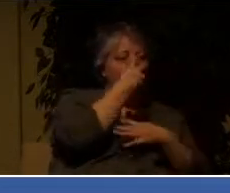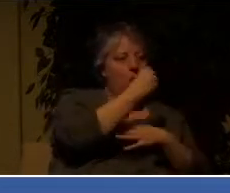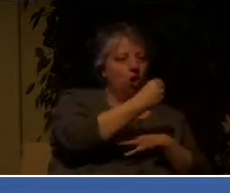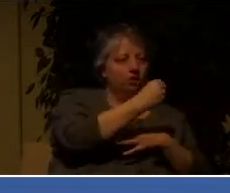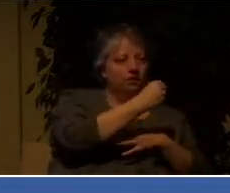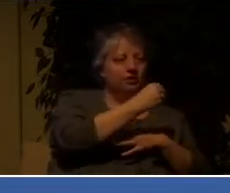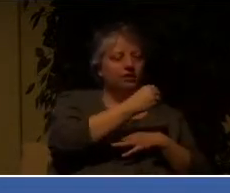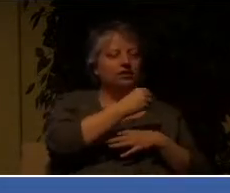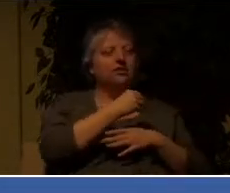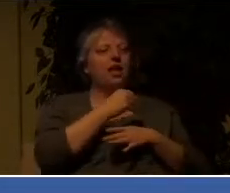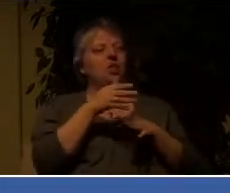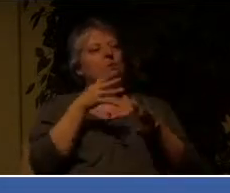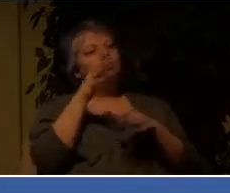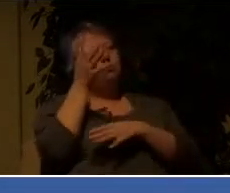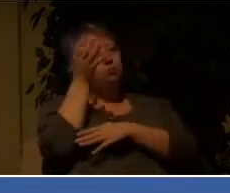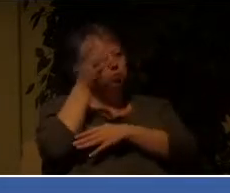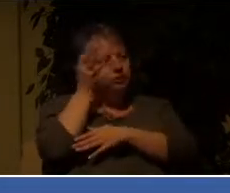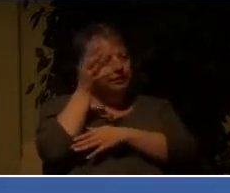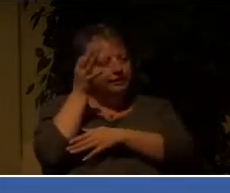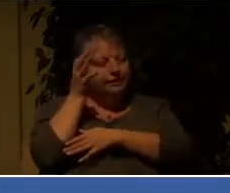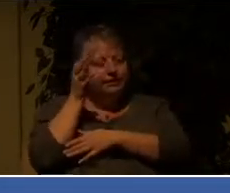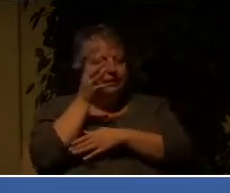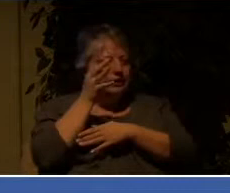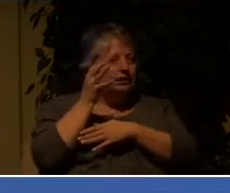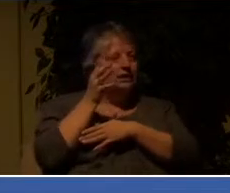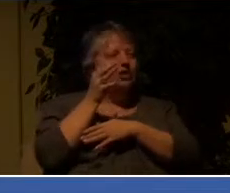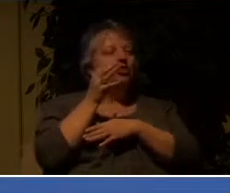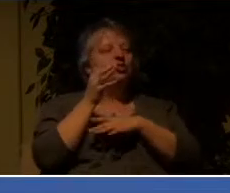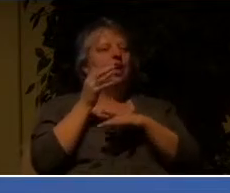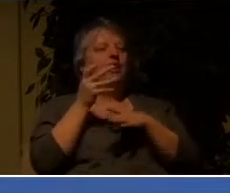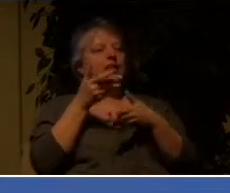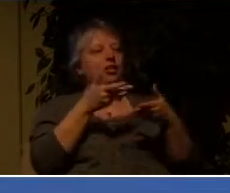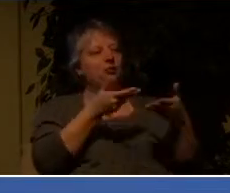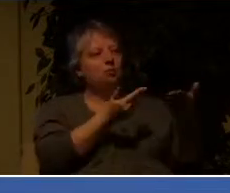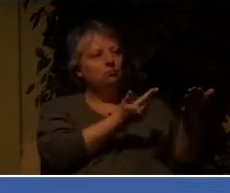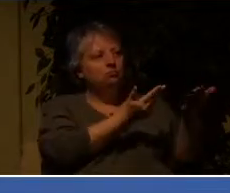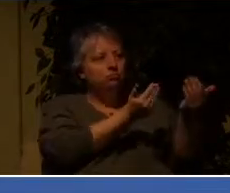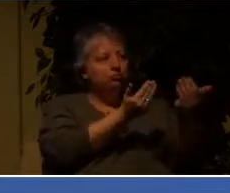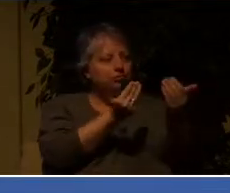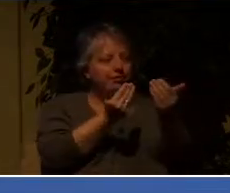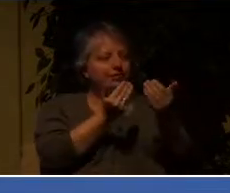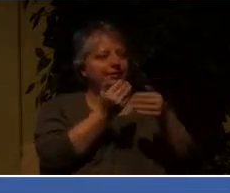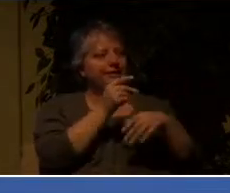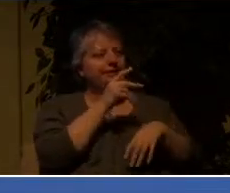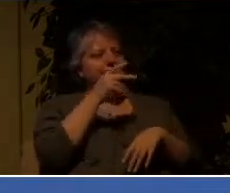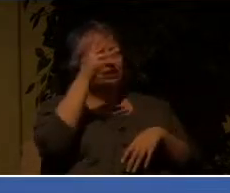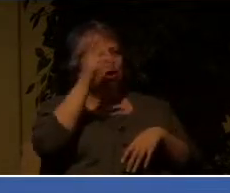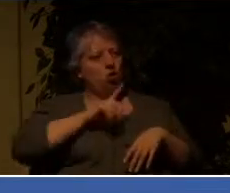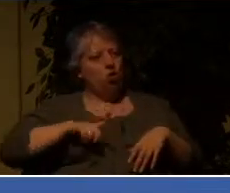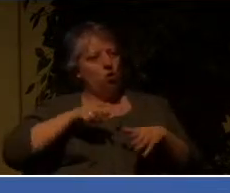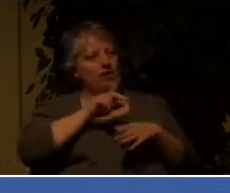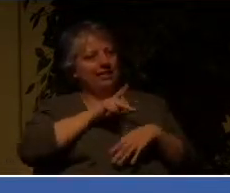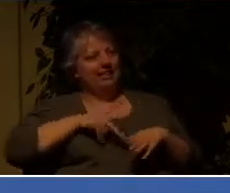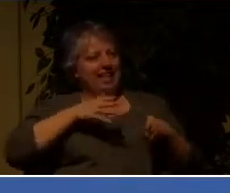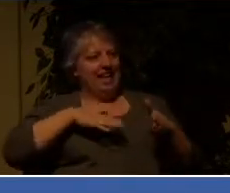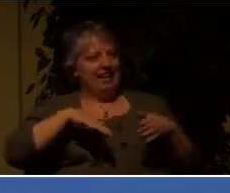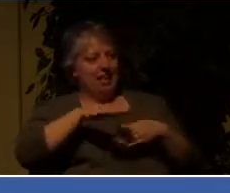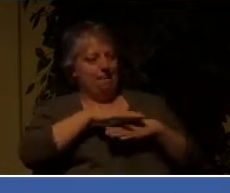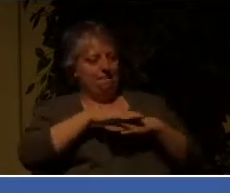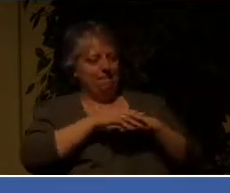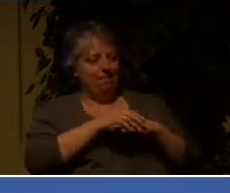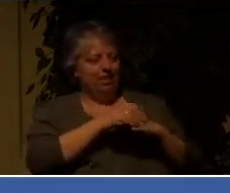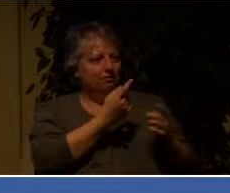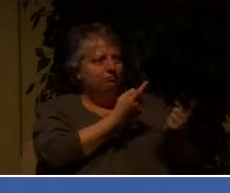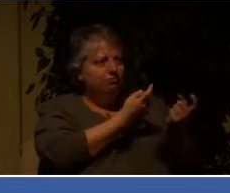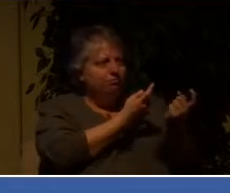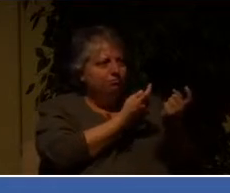powers of the present age, and to usher in the coming of God's kingdom. Now, you know, here you are, you're a little fisherman,